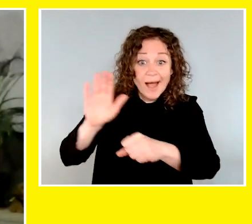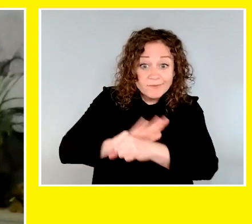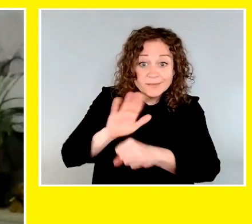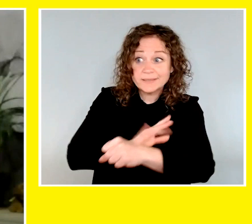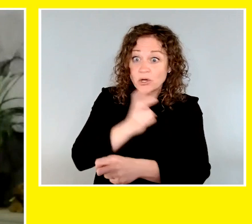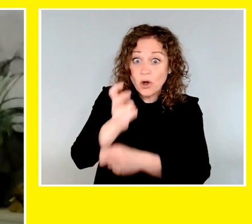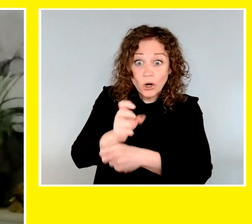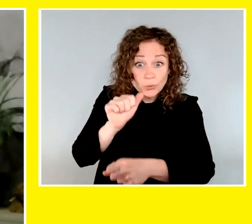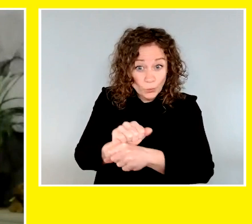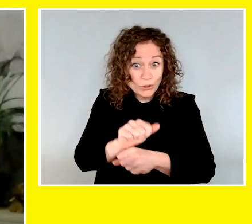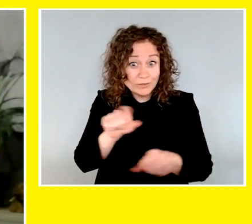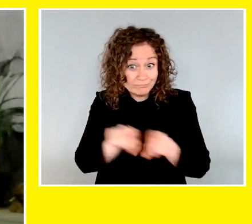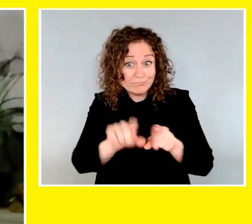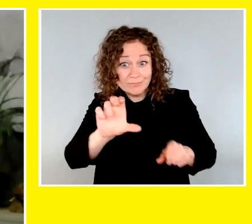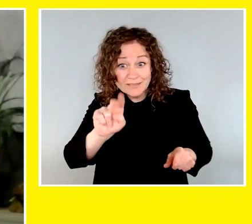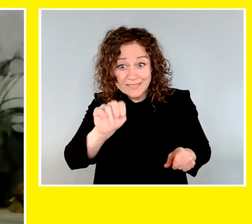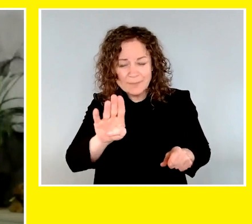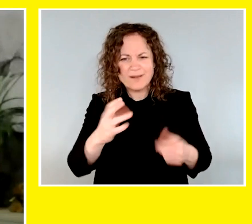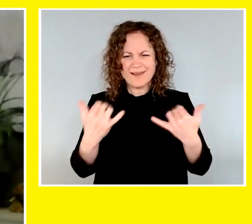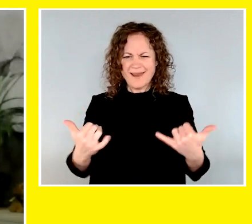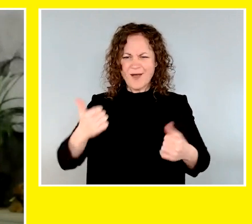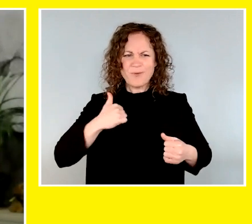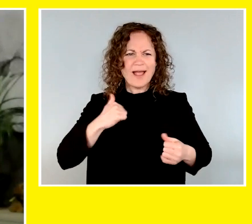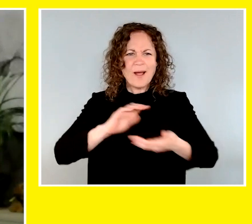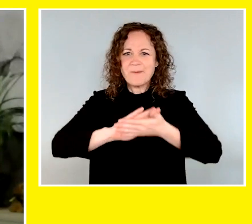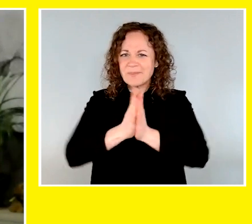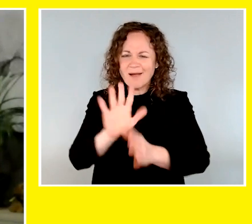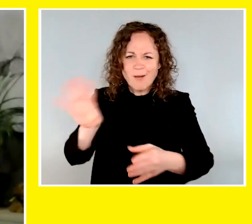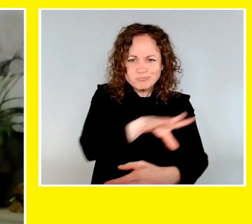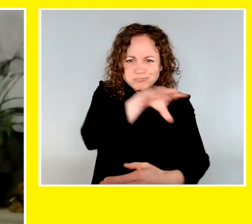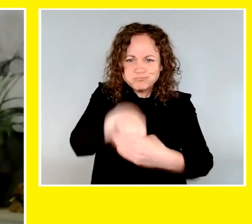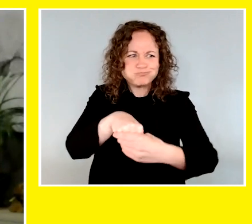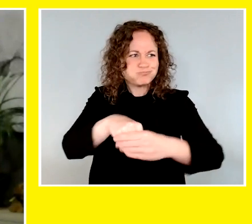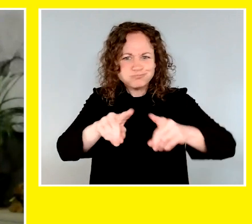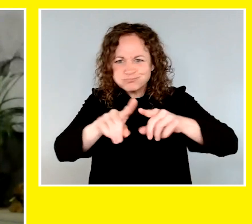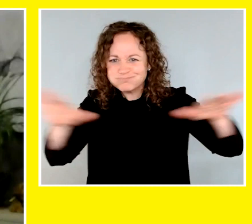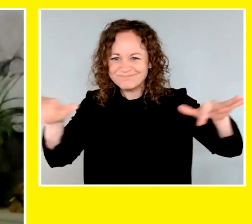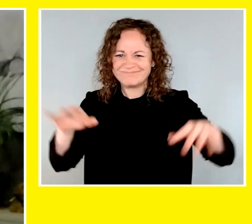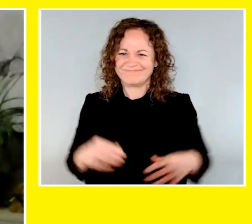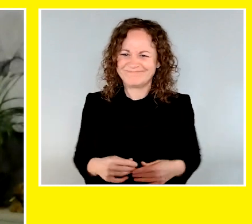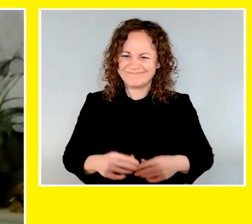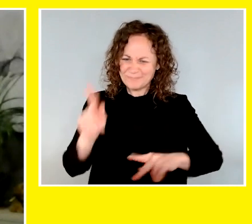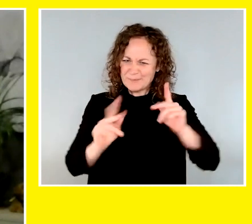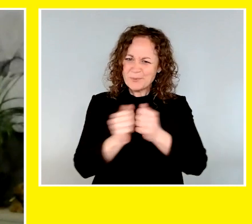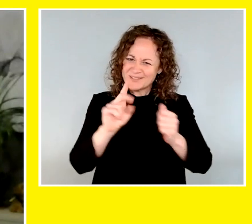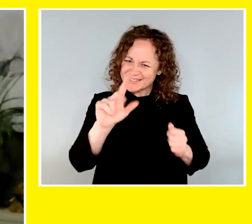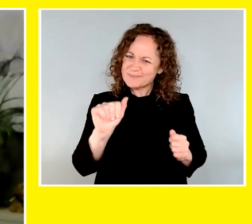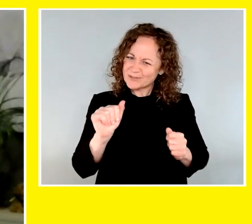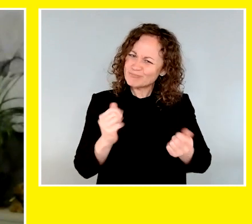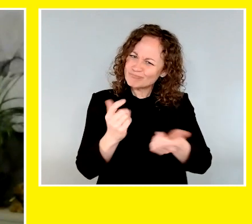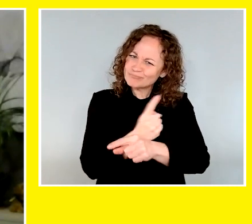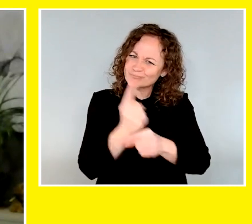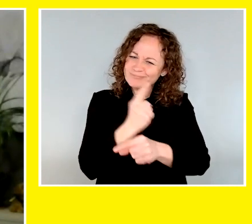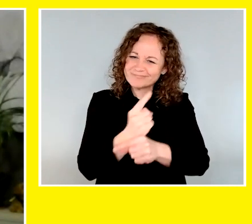organizations like yours that Canada is becoming the inclusive, accessible country that persons with disabilities deserve. From the